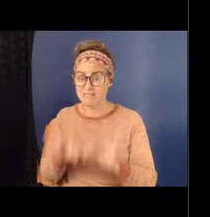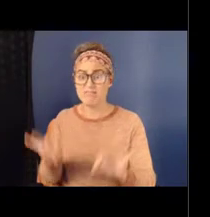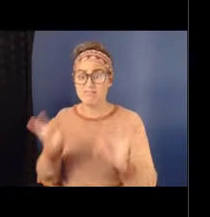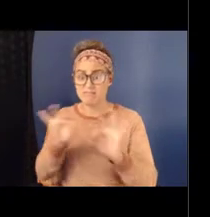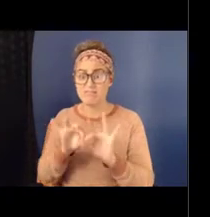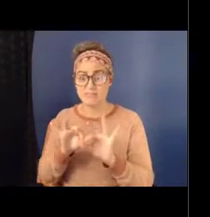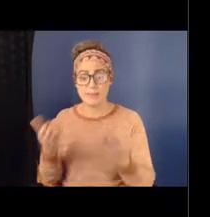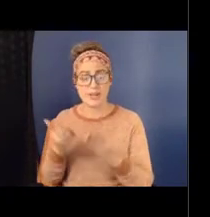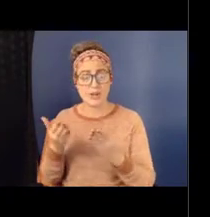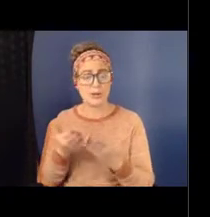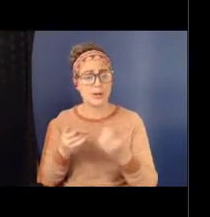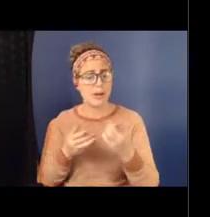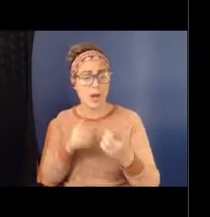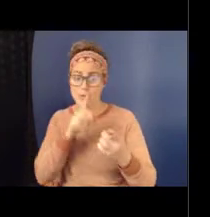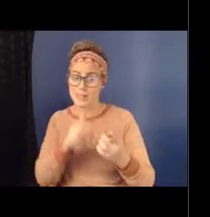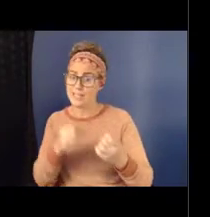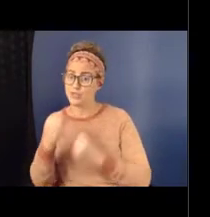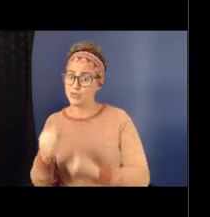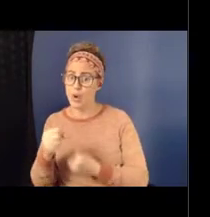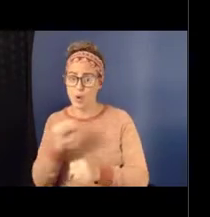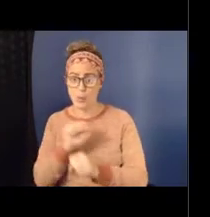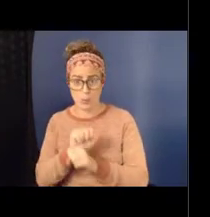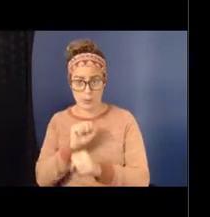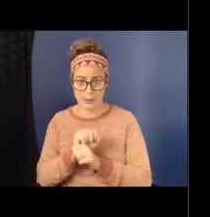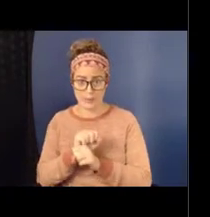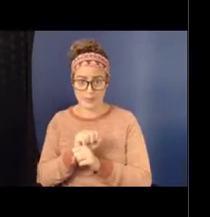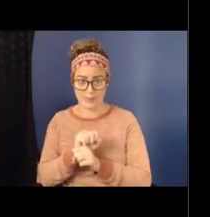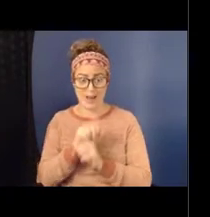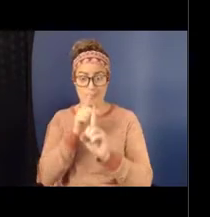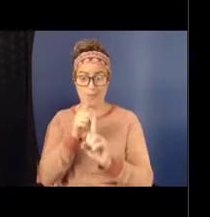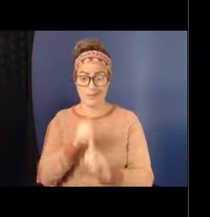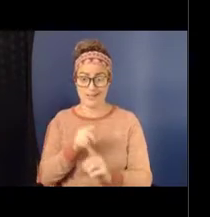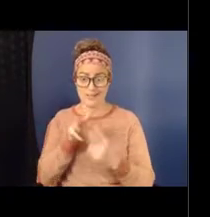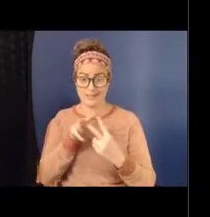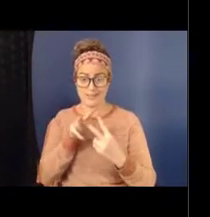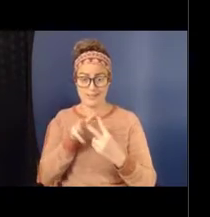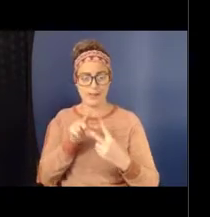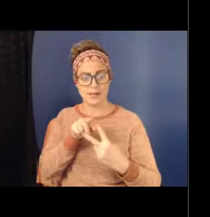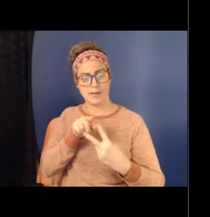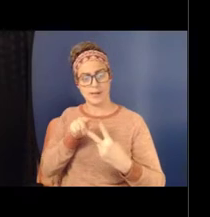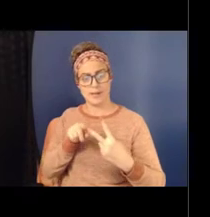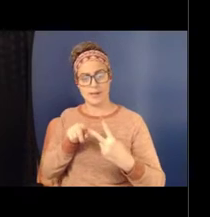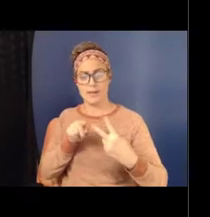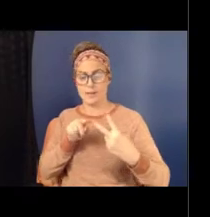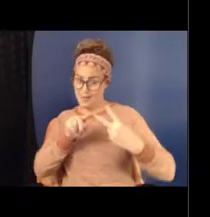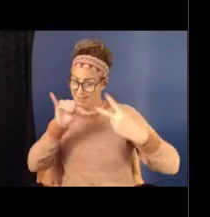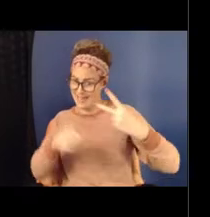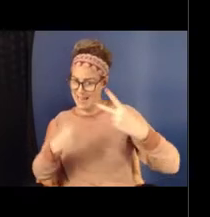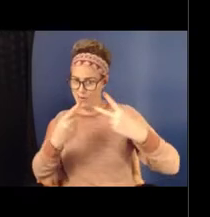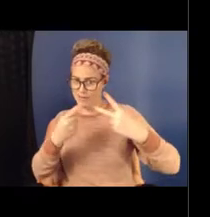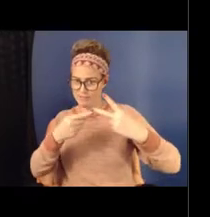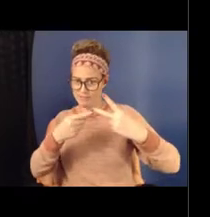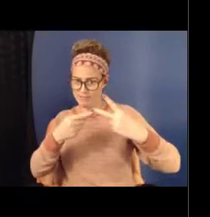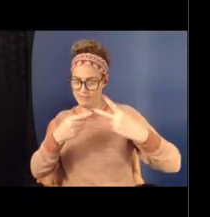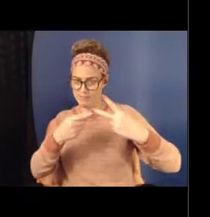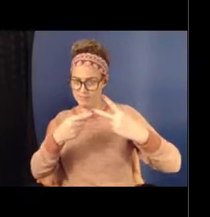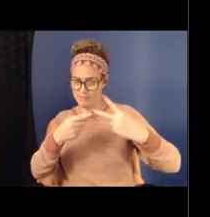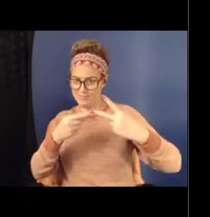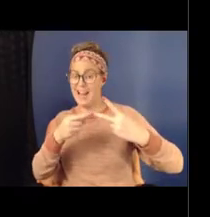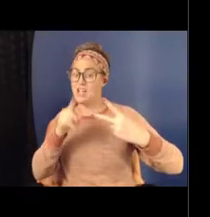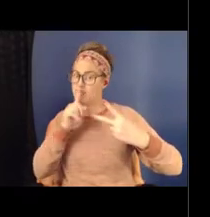strong work, and my bullet is here again. Bullying prevention programs, if they want to be relevant,